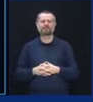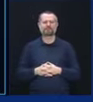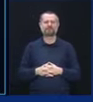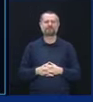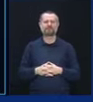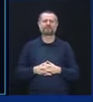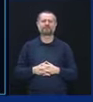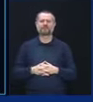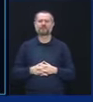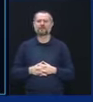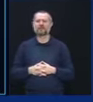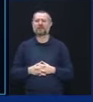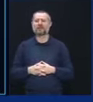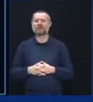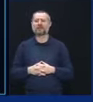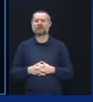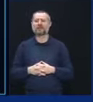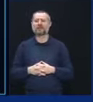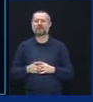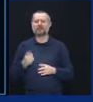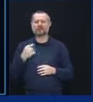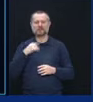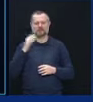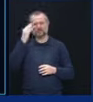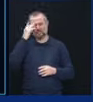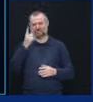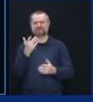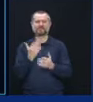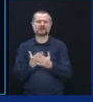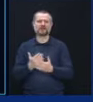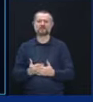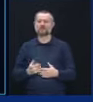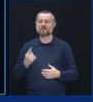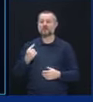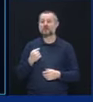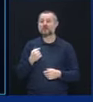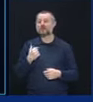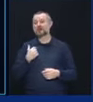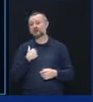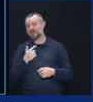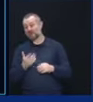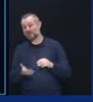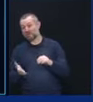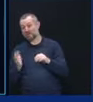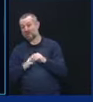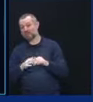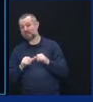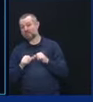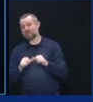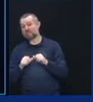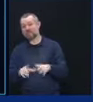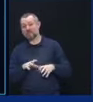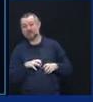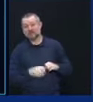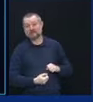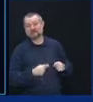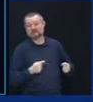But I want you to have the facts, because I don't want you to have more pain from this noise.